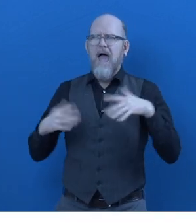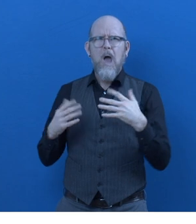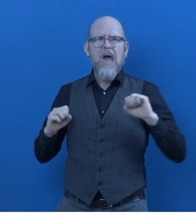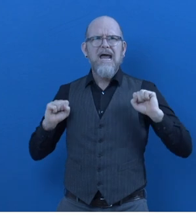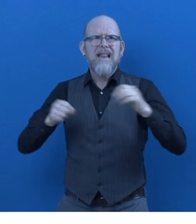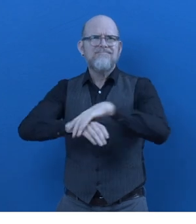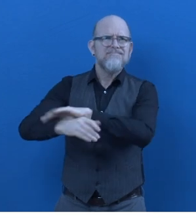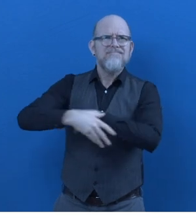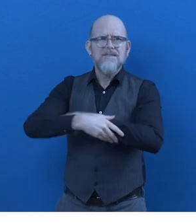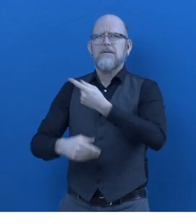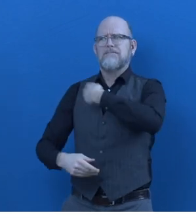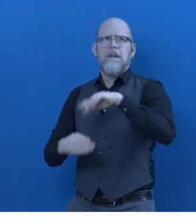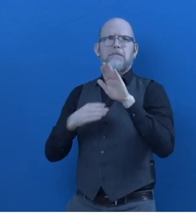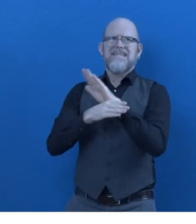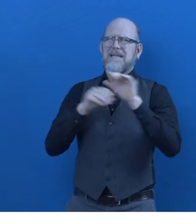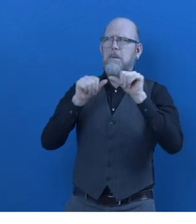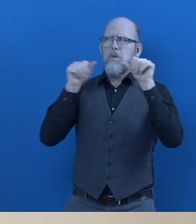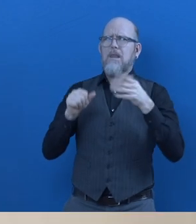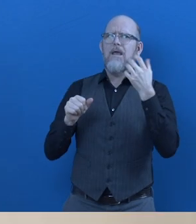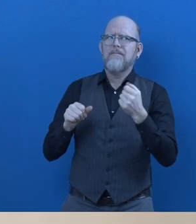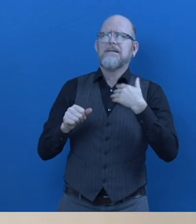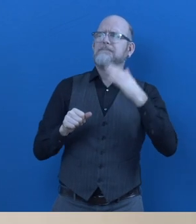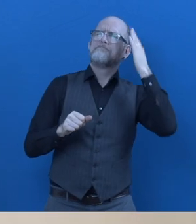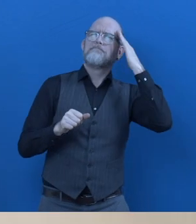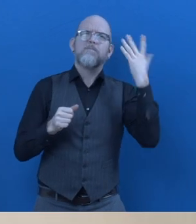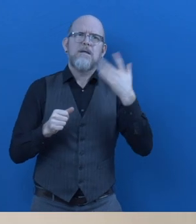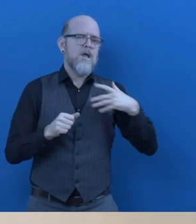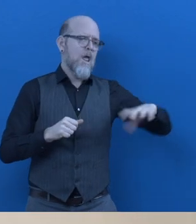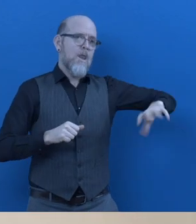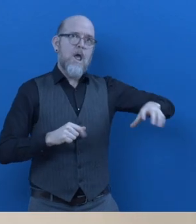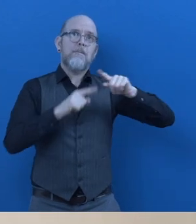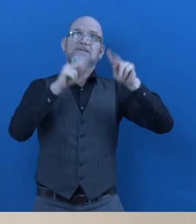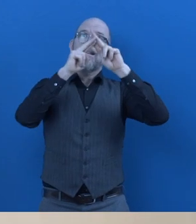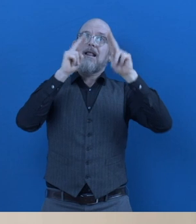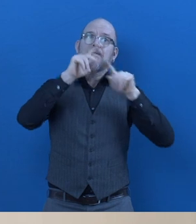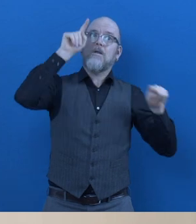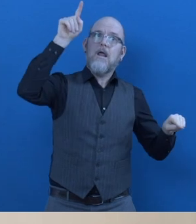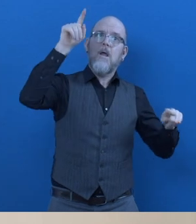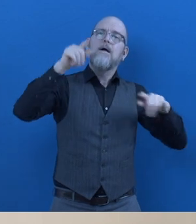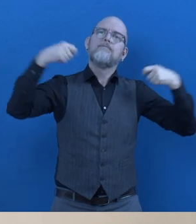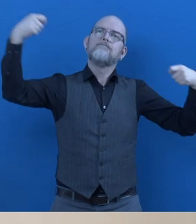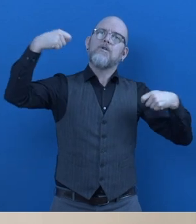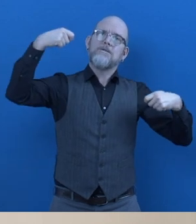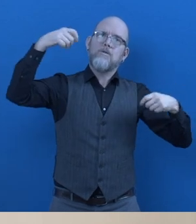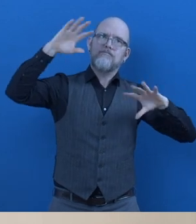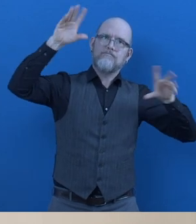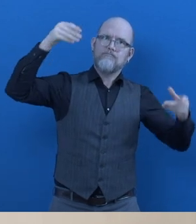How does Special Needs Initiative for Growth work? Our business model is basically all about assessing local and